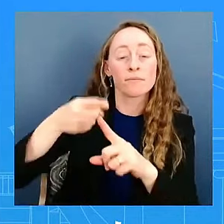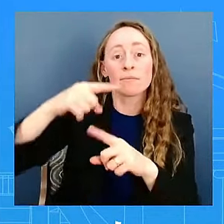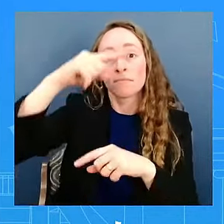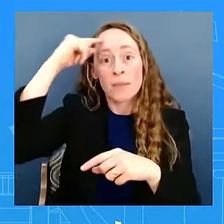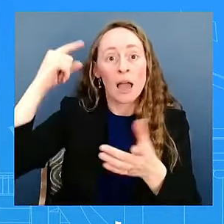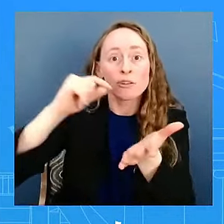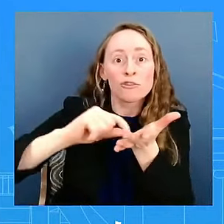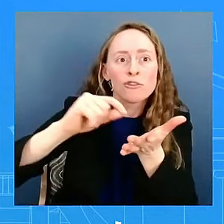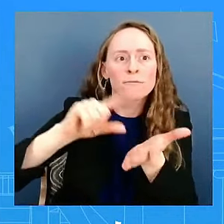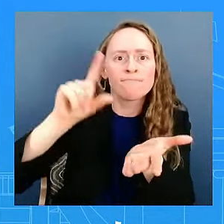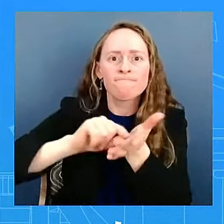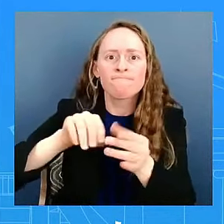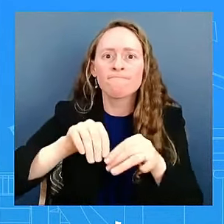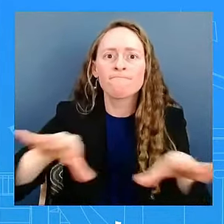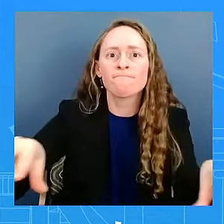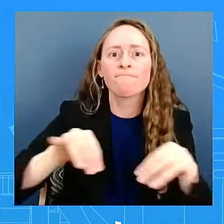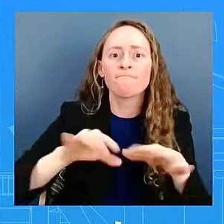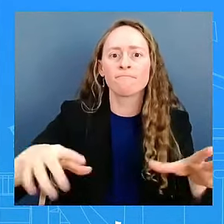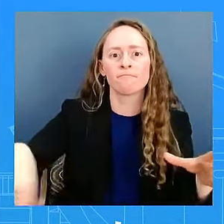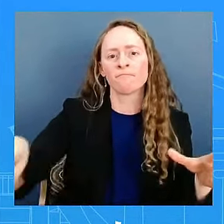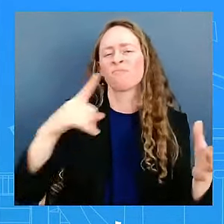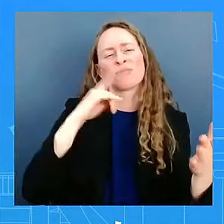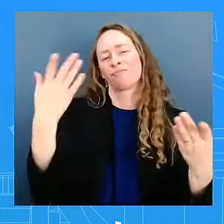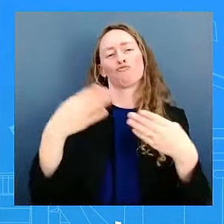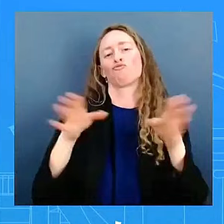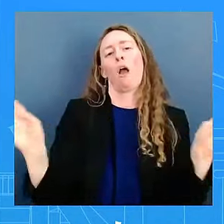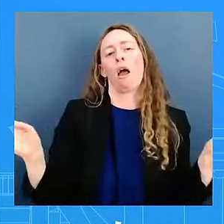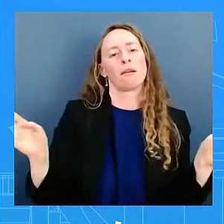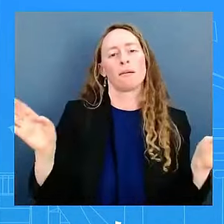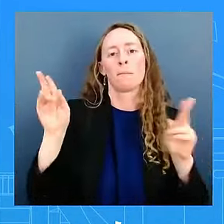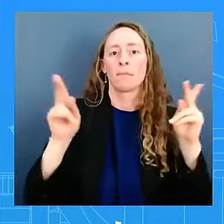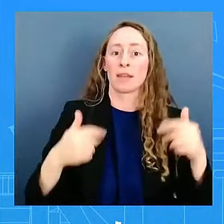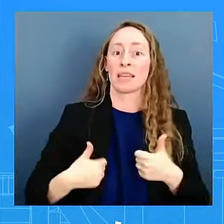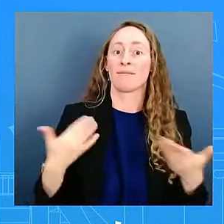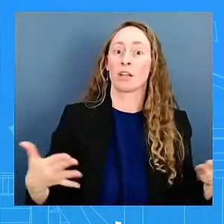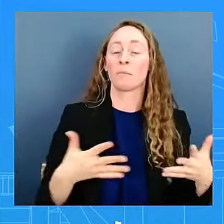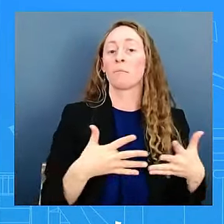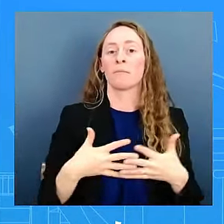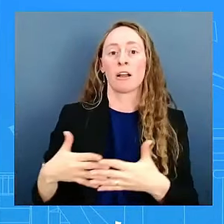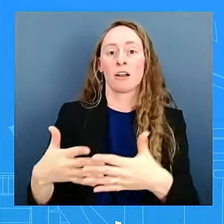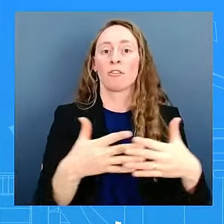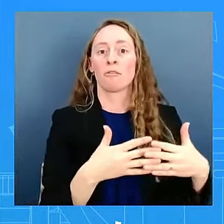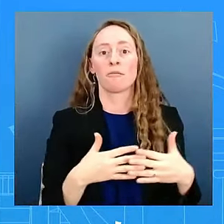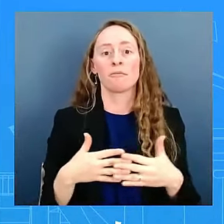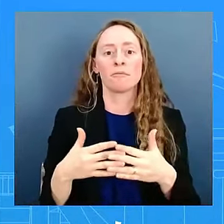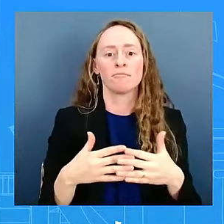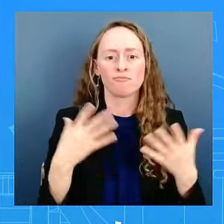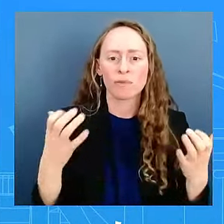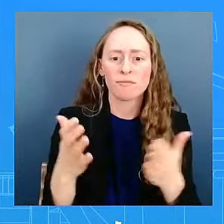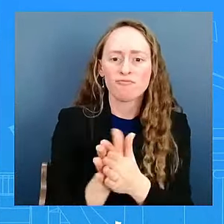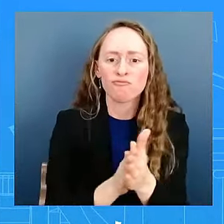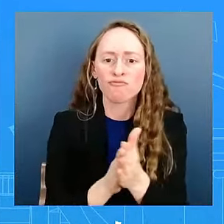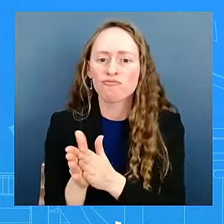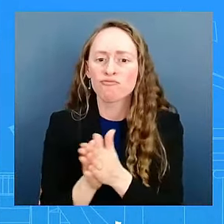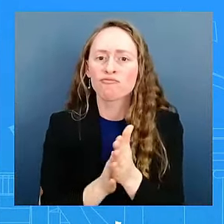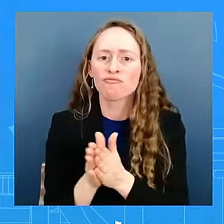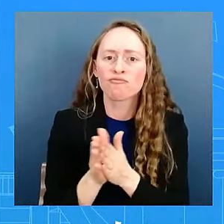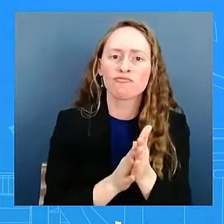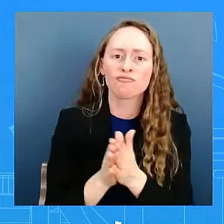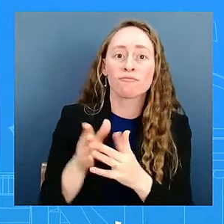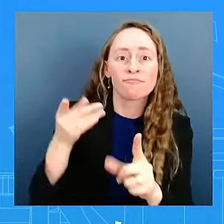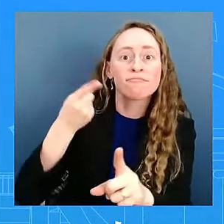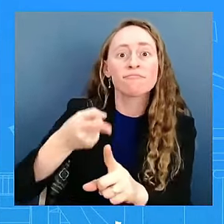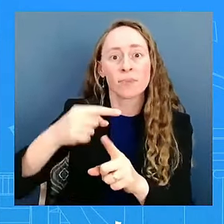black journalists, that we have an opportunity, and obviously talking to black journalists is obviously talking to the